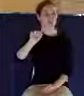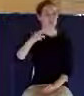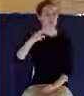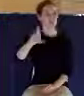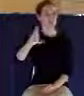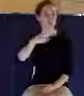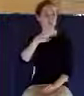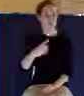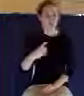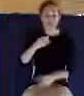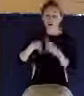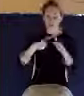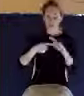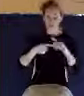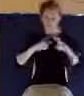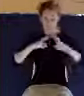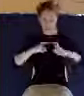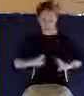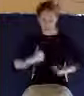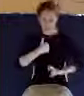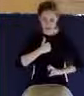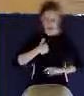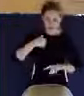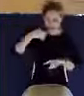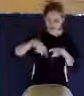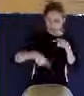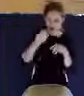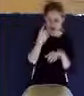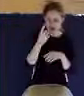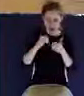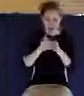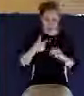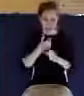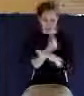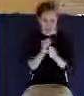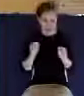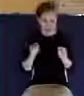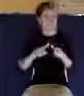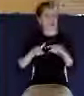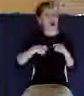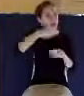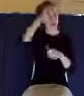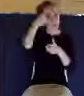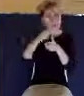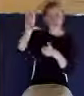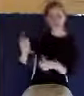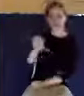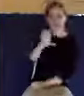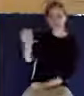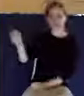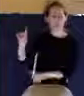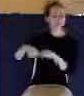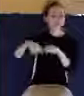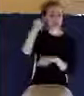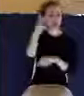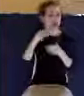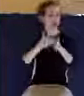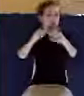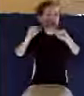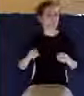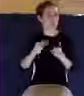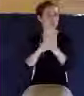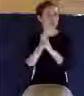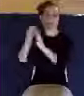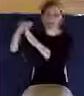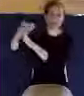when I look at the cross, I can't see how that I'm lost. And that is so very true. When we look at the cross and we see that what